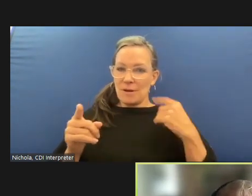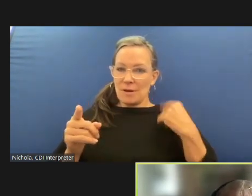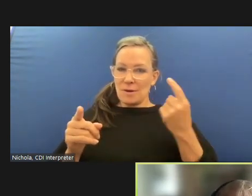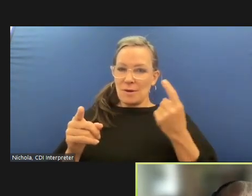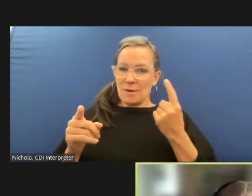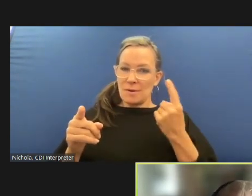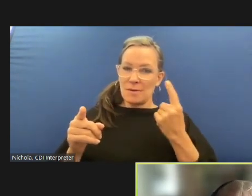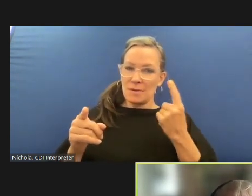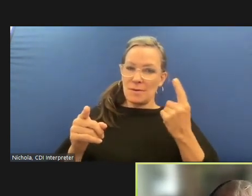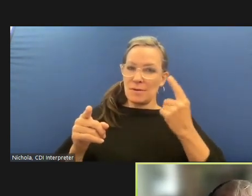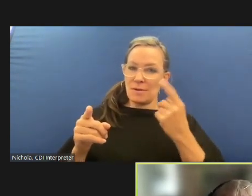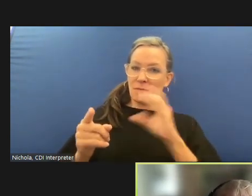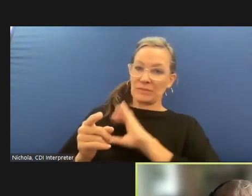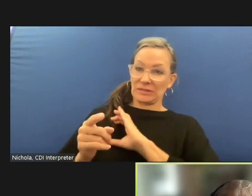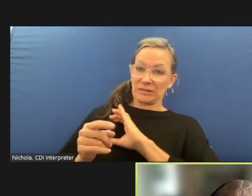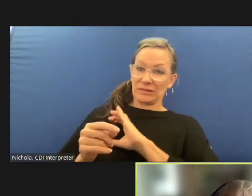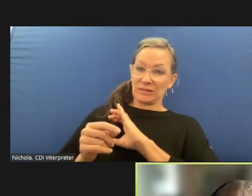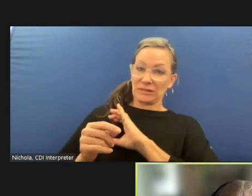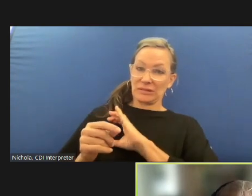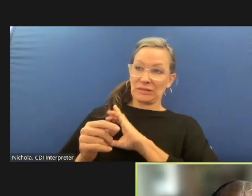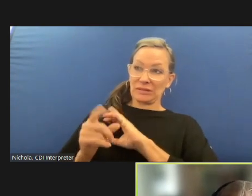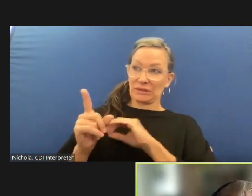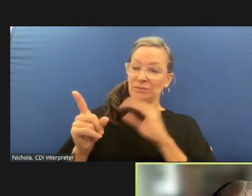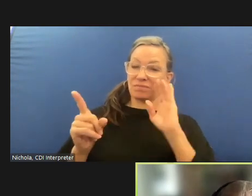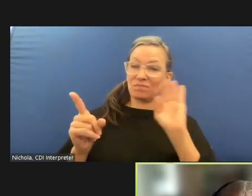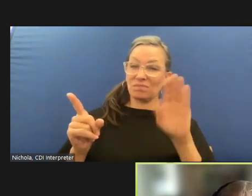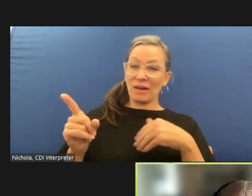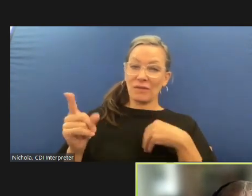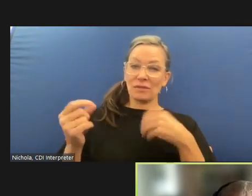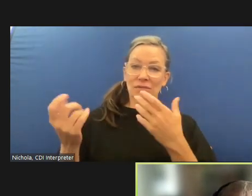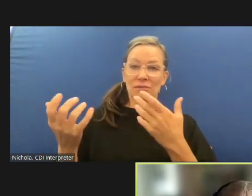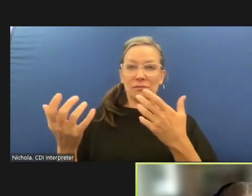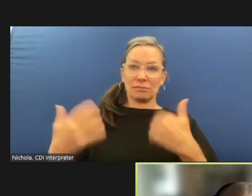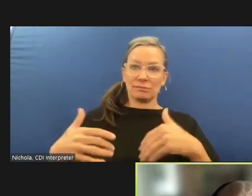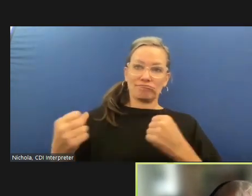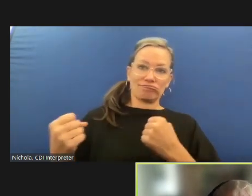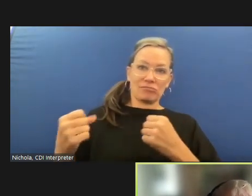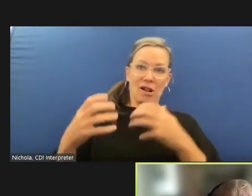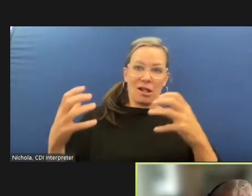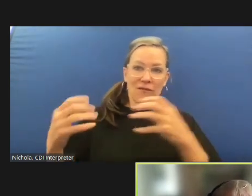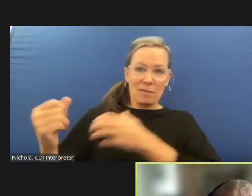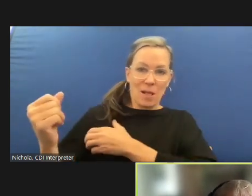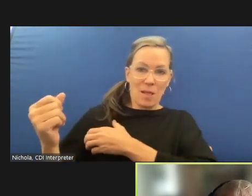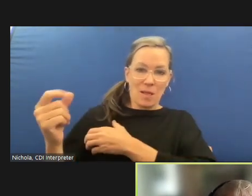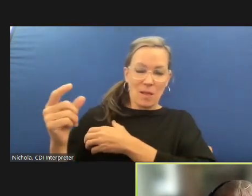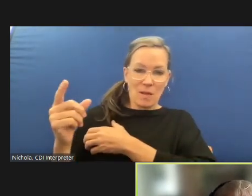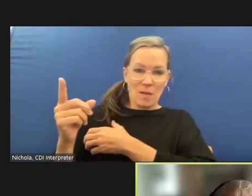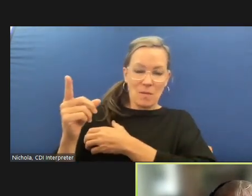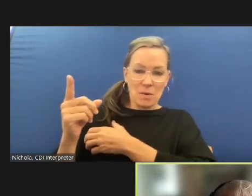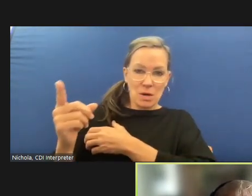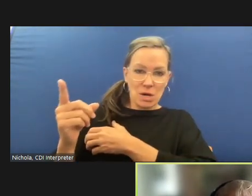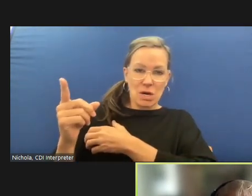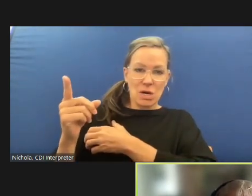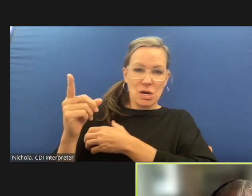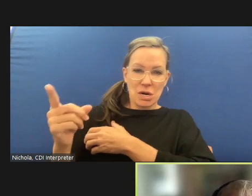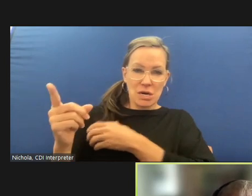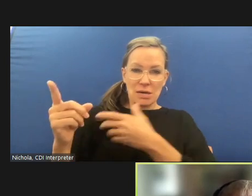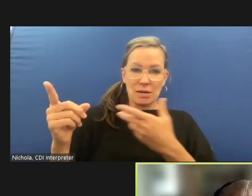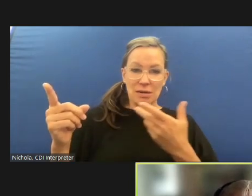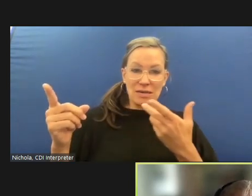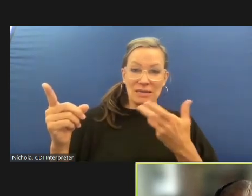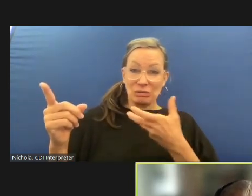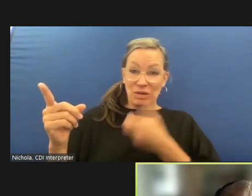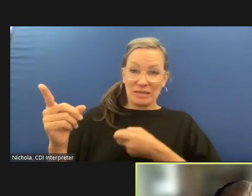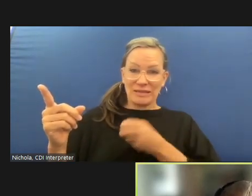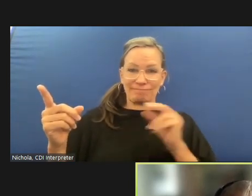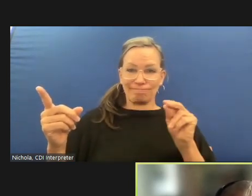exercises authority um is illegitimate i think it you don't start from uh